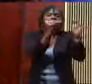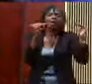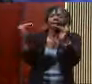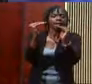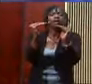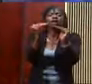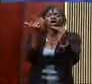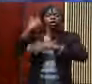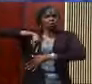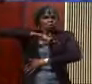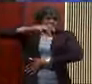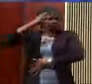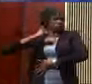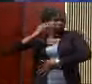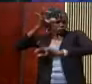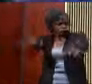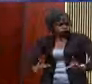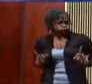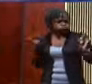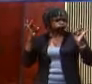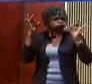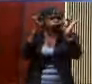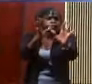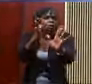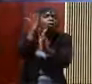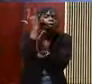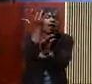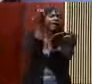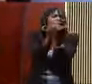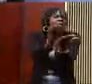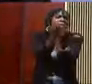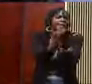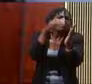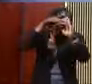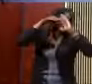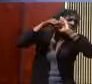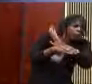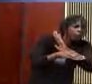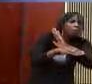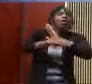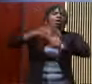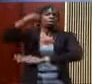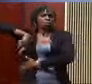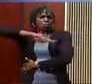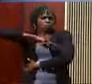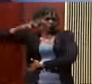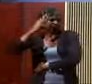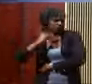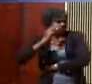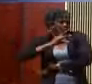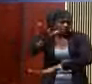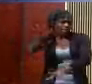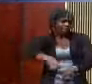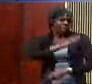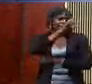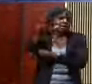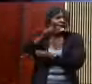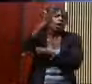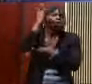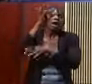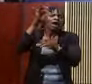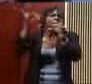unjust. We catch hell because of economic exploitation. We catch hell because of voter